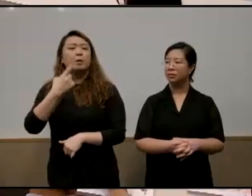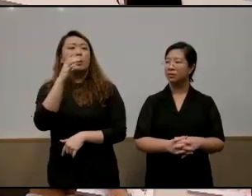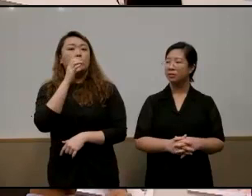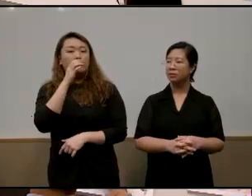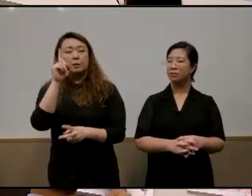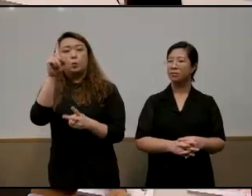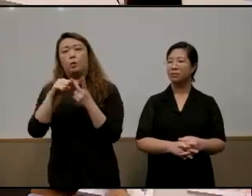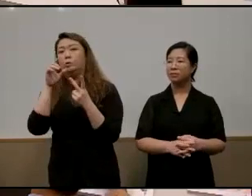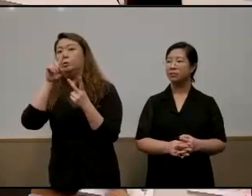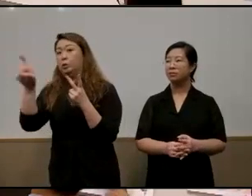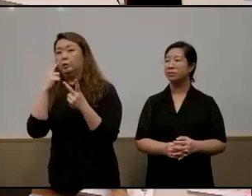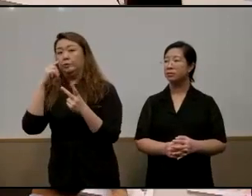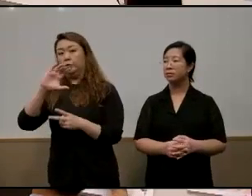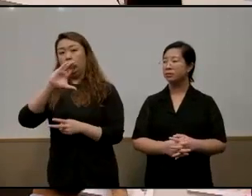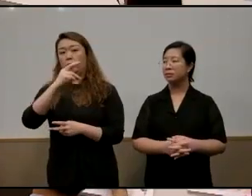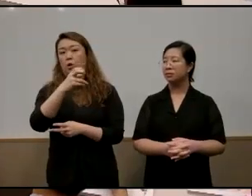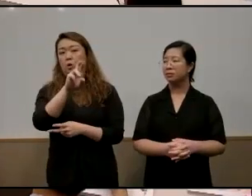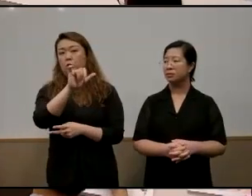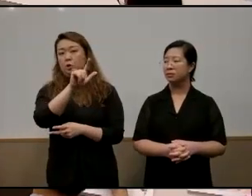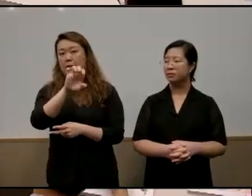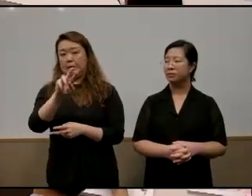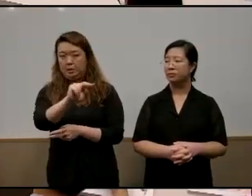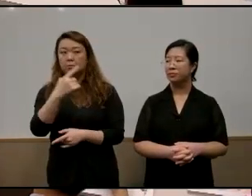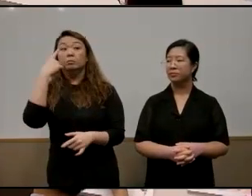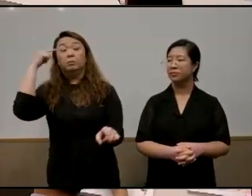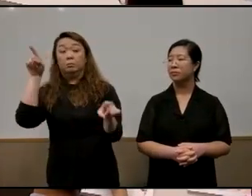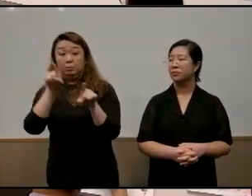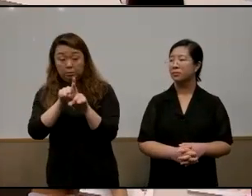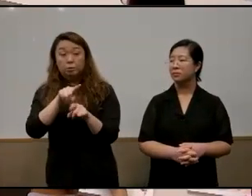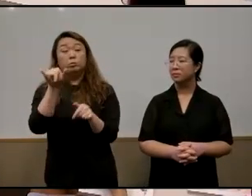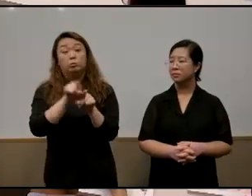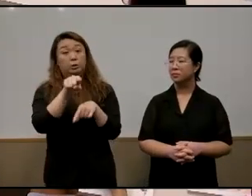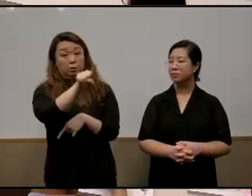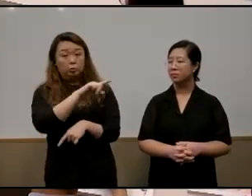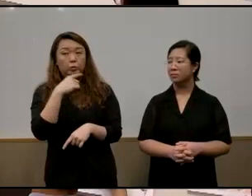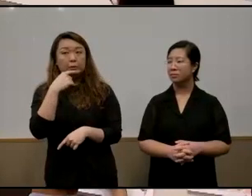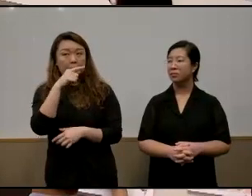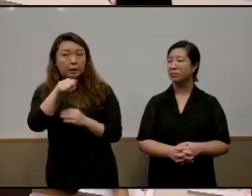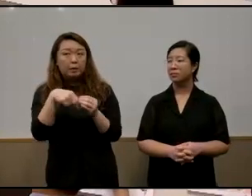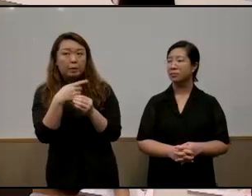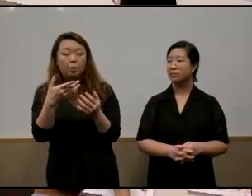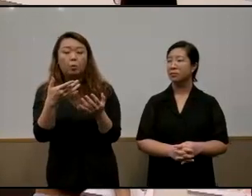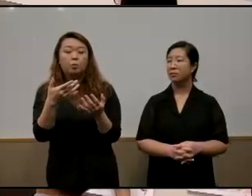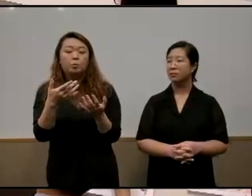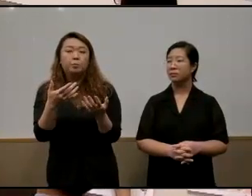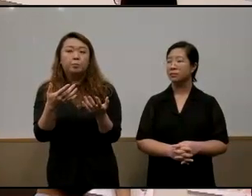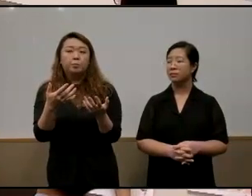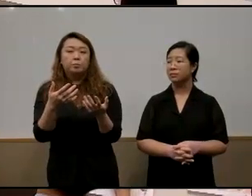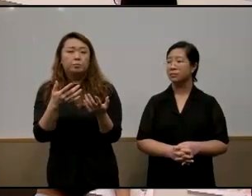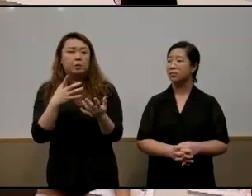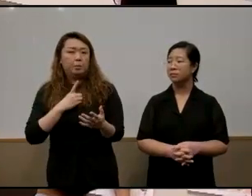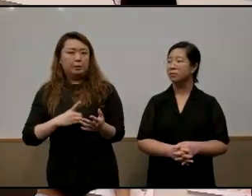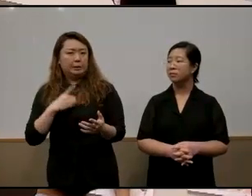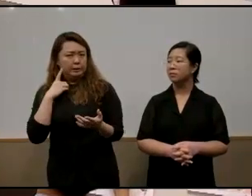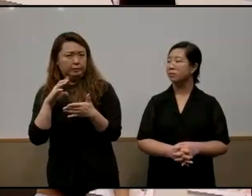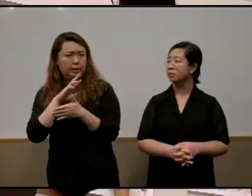and one question for dr chiong the comment is i completely agree with what you've said this was around um dignifying